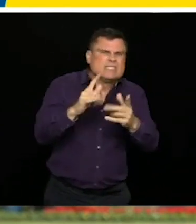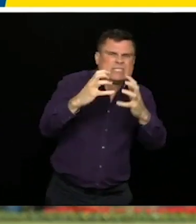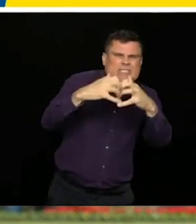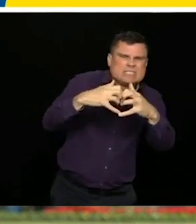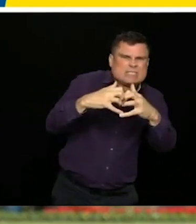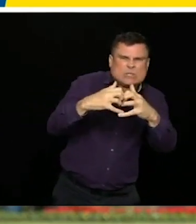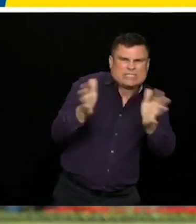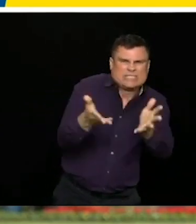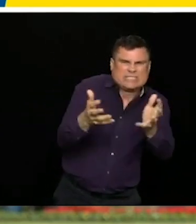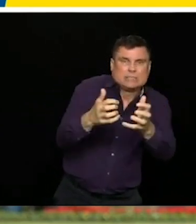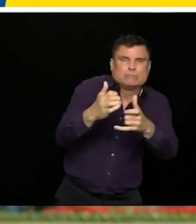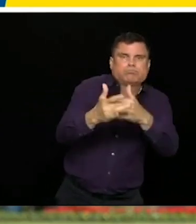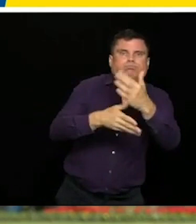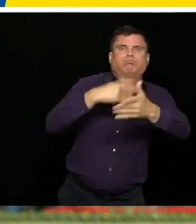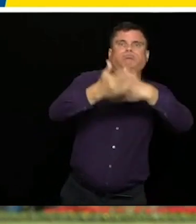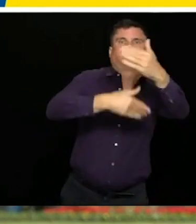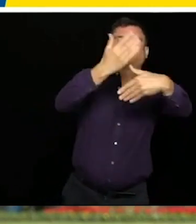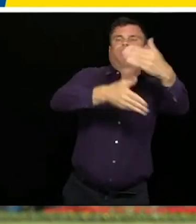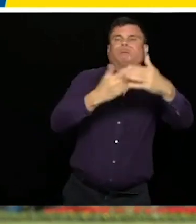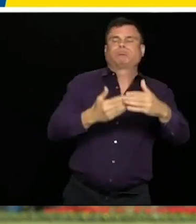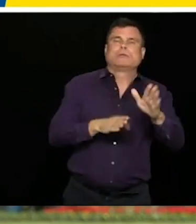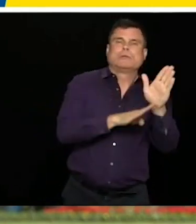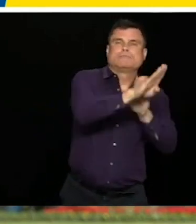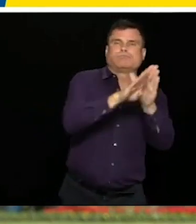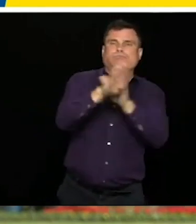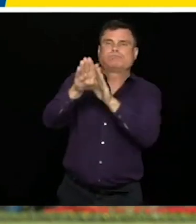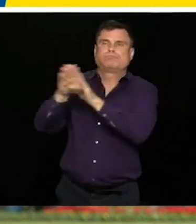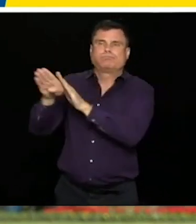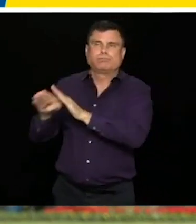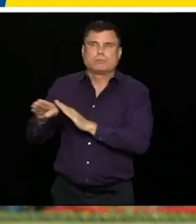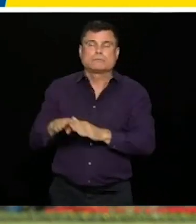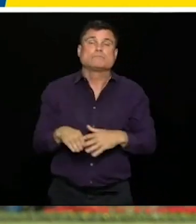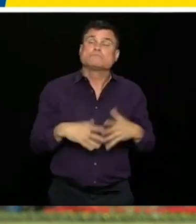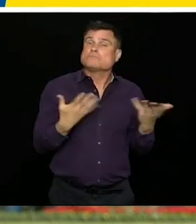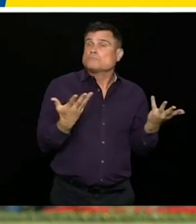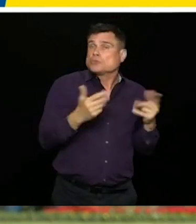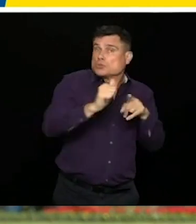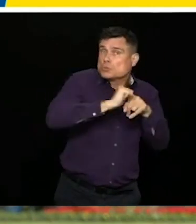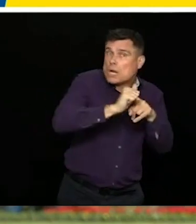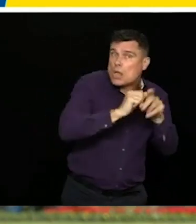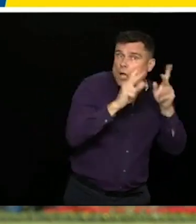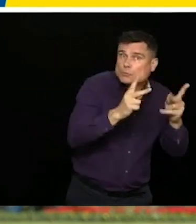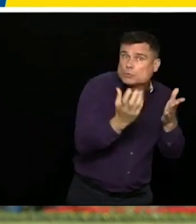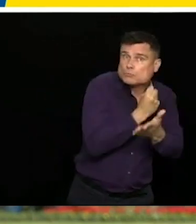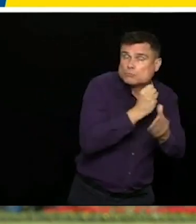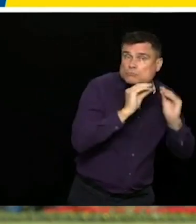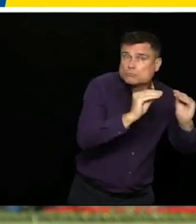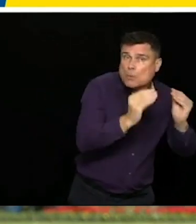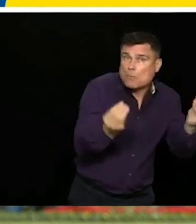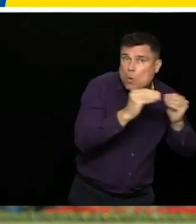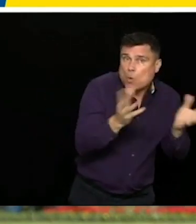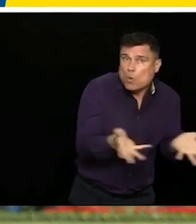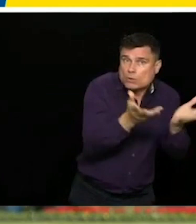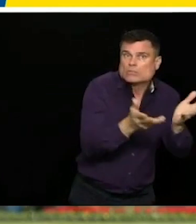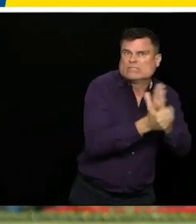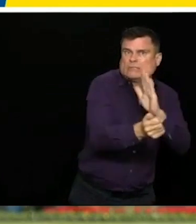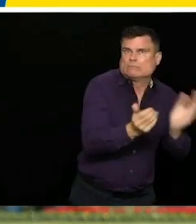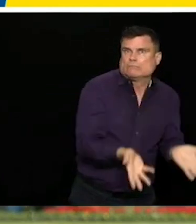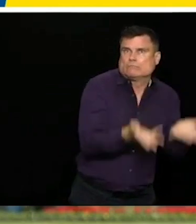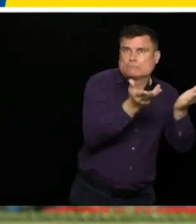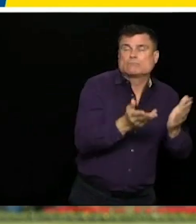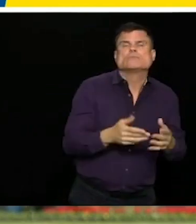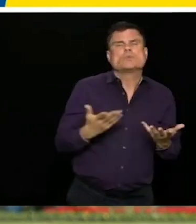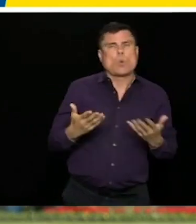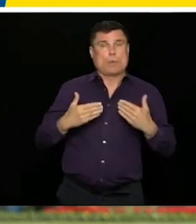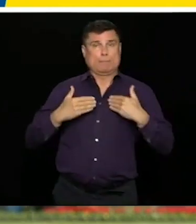training opportunities. Carol has a number of other initiatives available to her. And we're going to be trying to mesh those with the programs that are already in